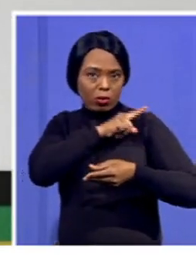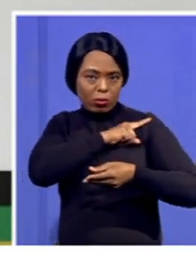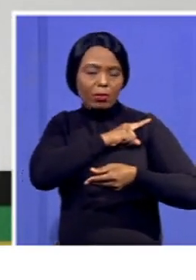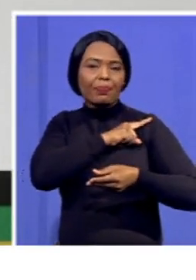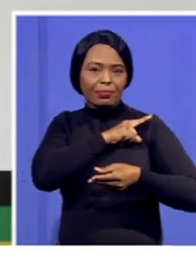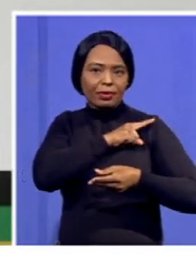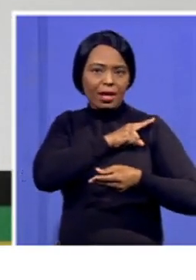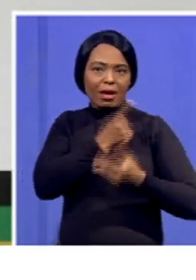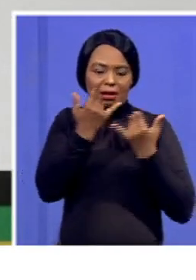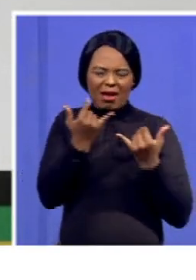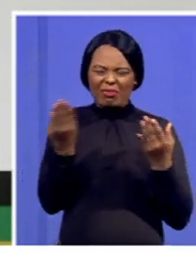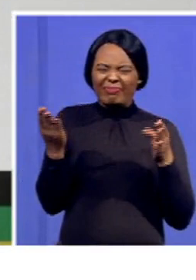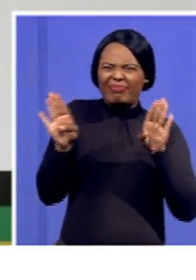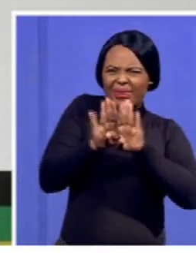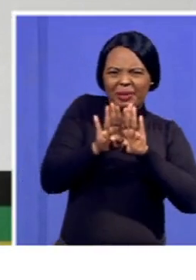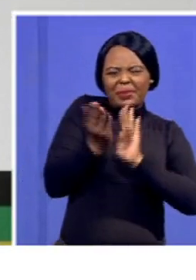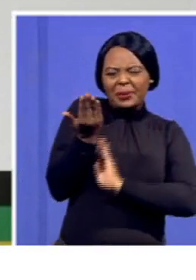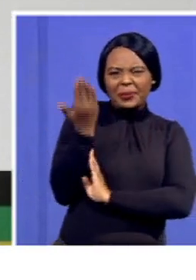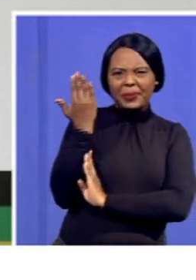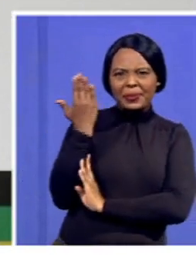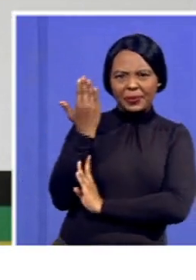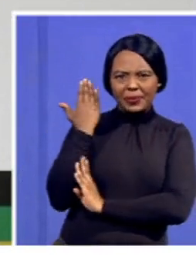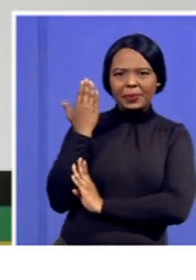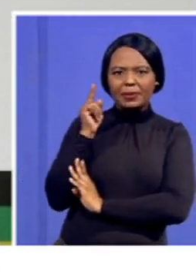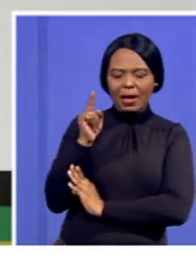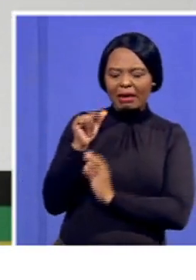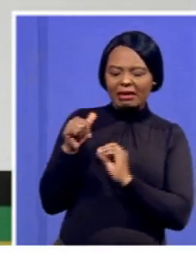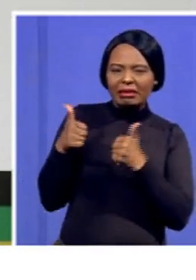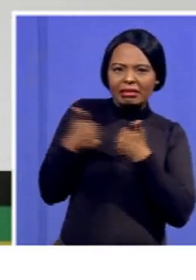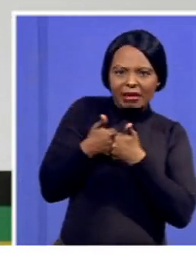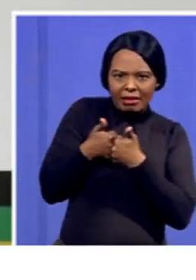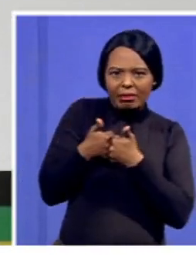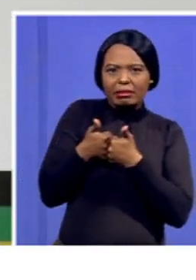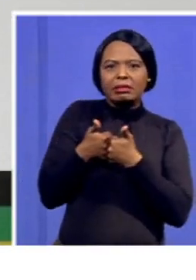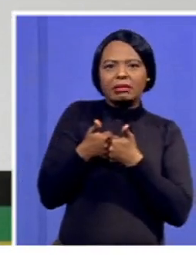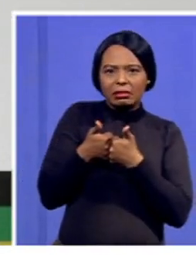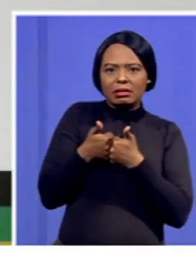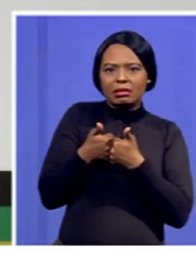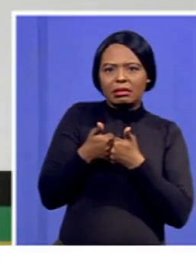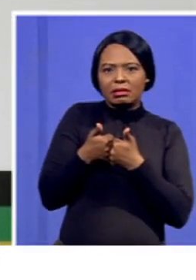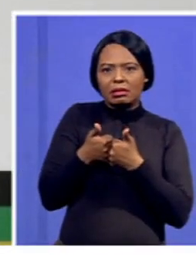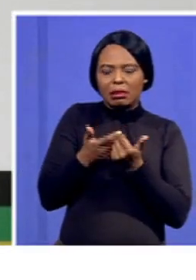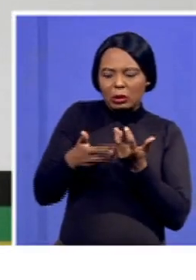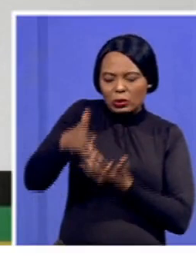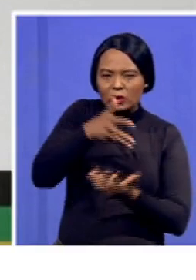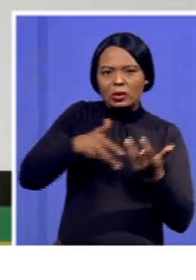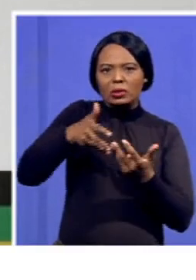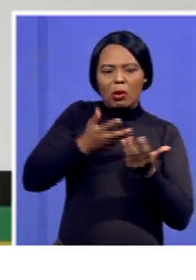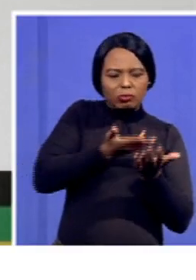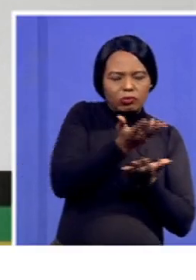lockdowns, having a challenge of the sketch of COVID-19,